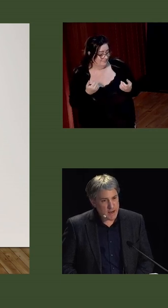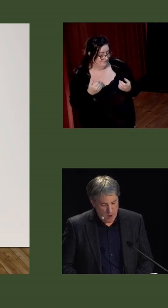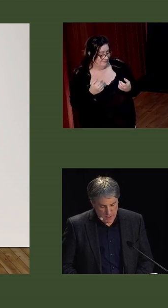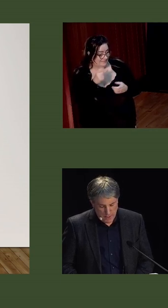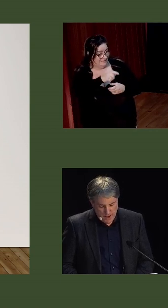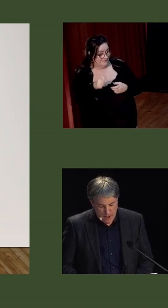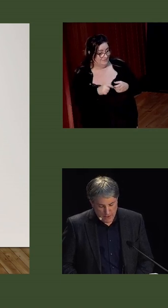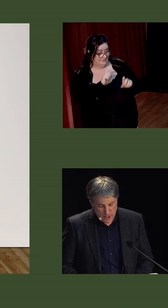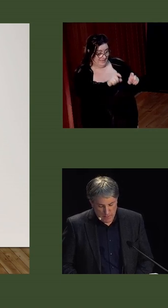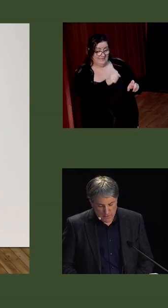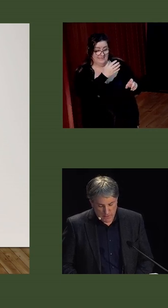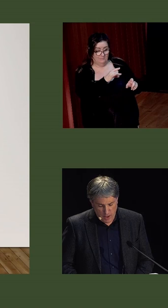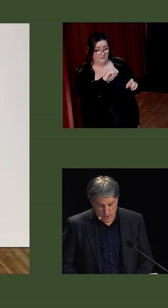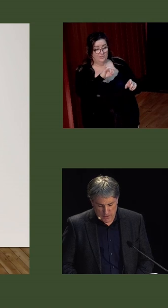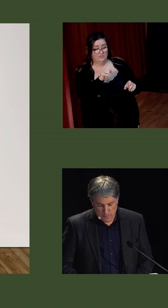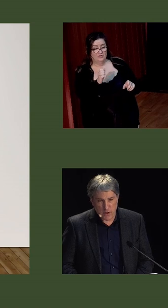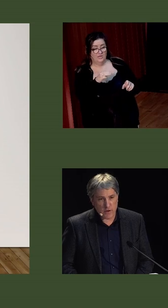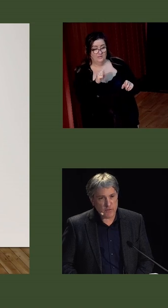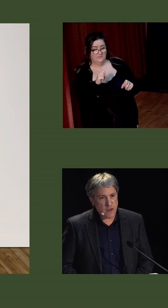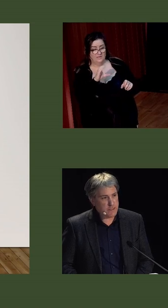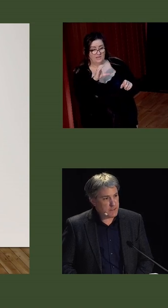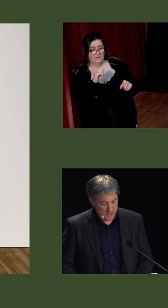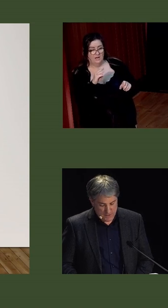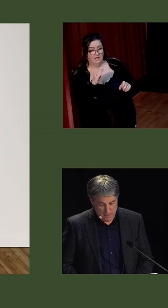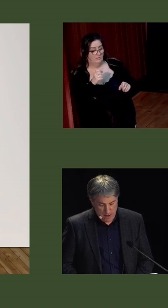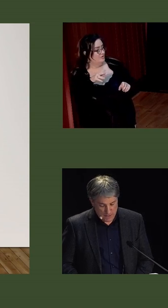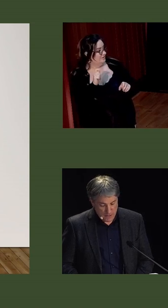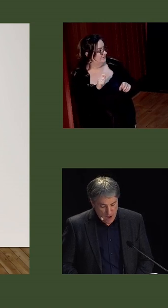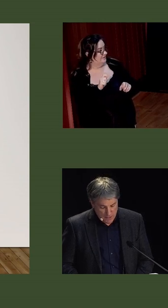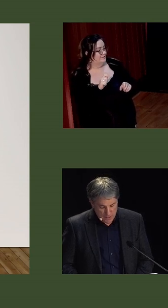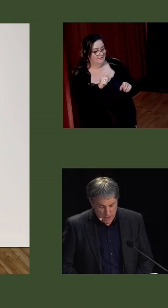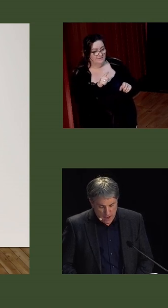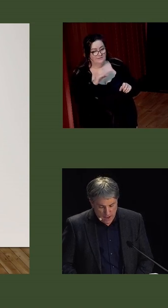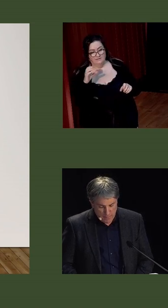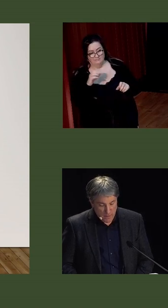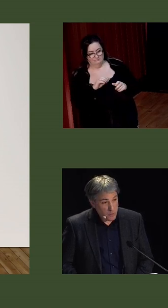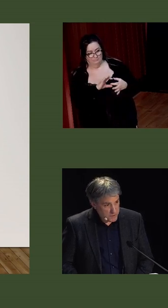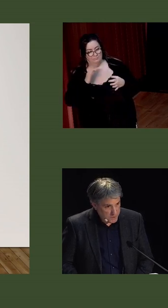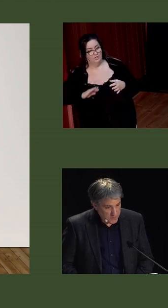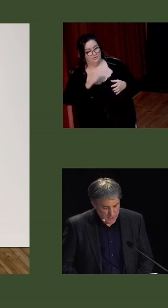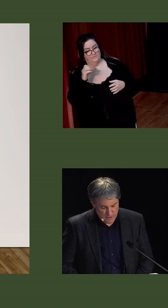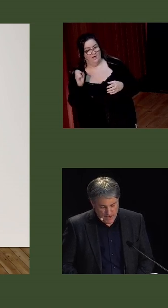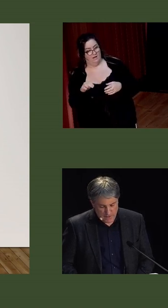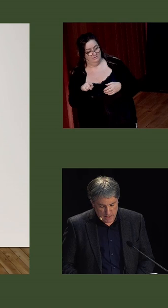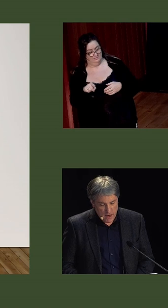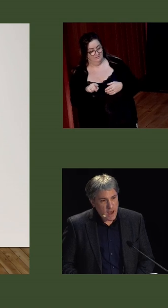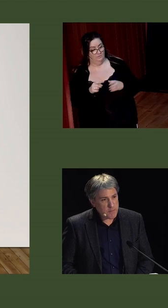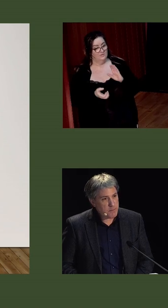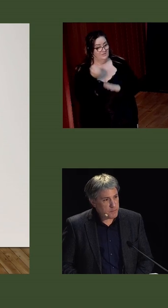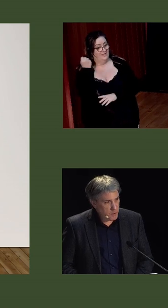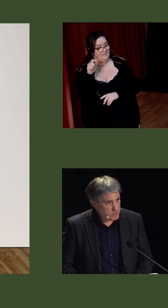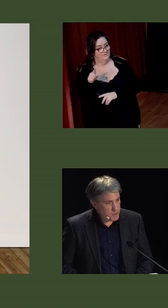So staying in Limerick, James Colbert, brother of the 1916 Martyr Kahn, who was a successful